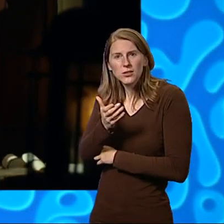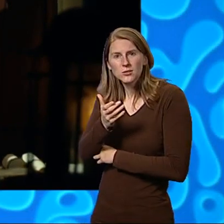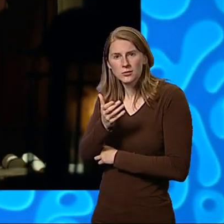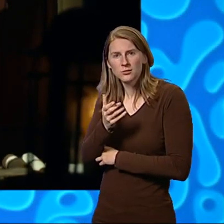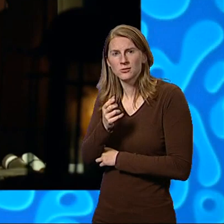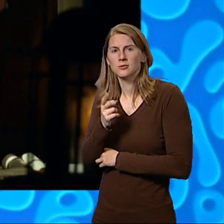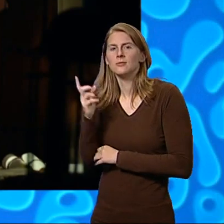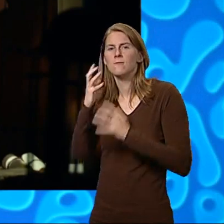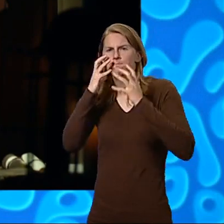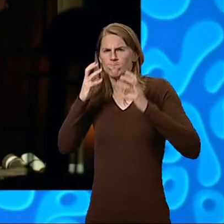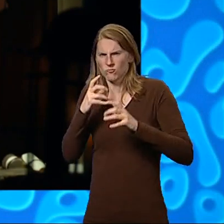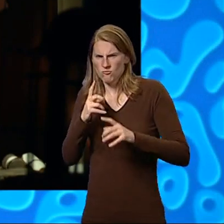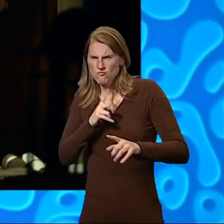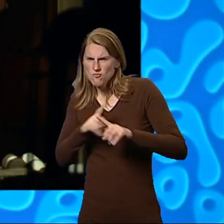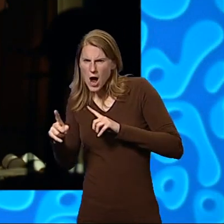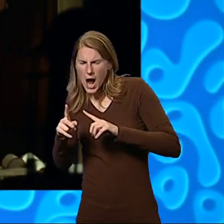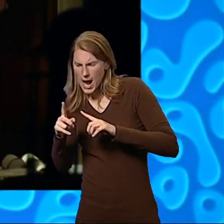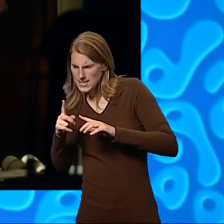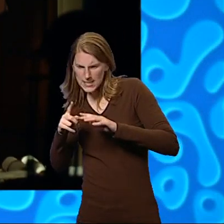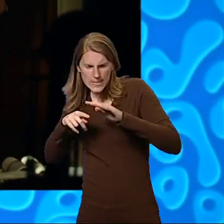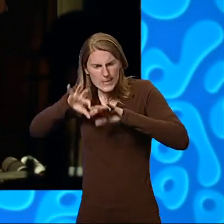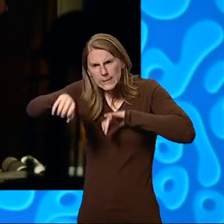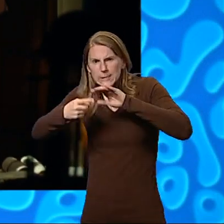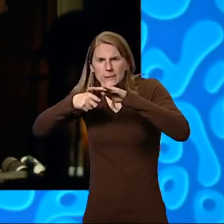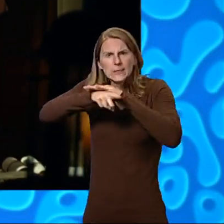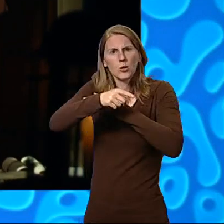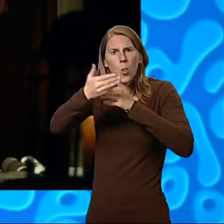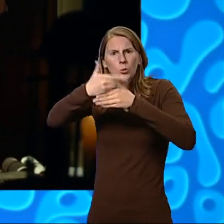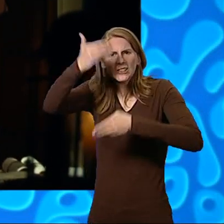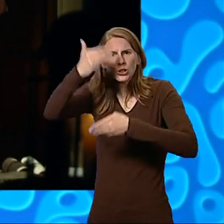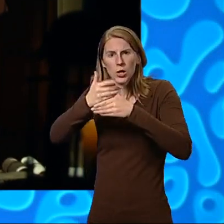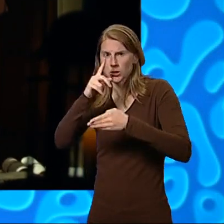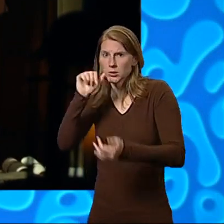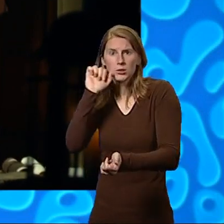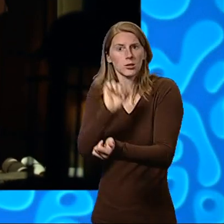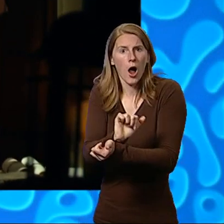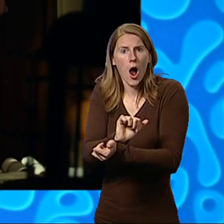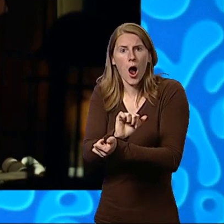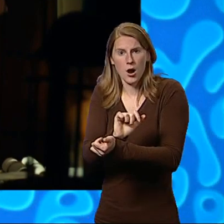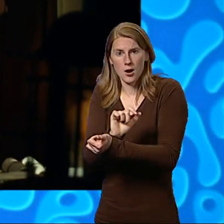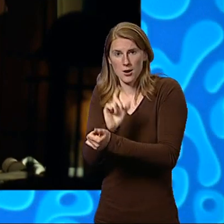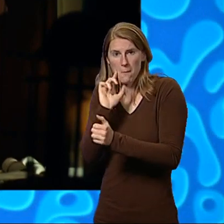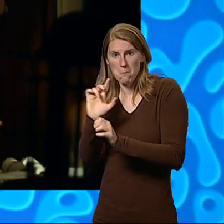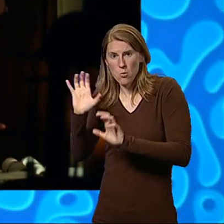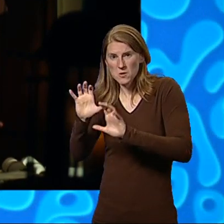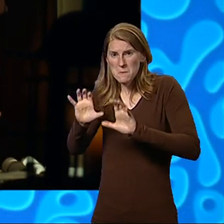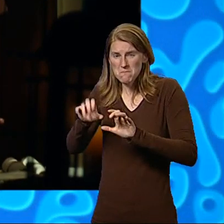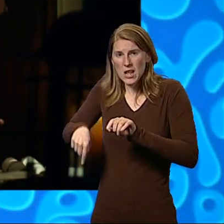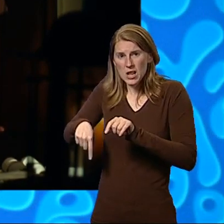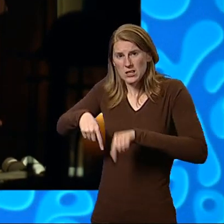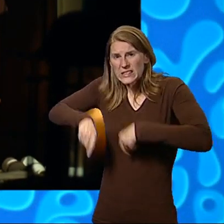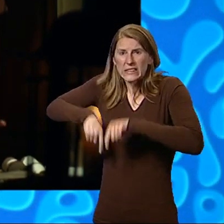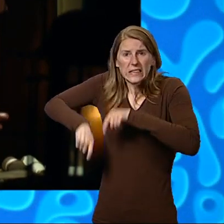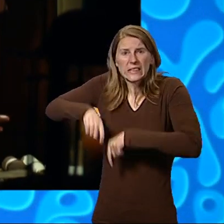through the window, but she got stuck too. All you could see was her big wobbly bottom and her little legs kicking. So that was where the pirates